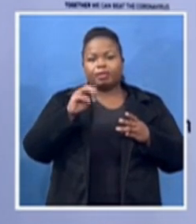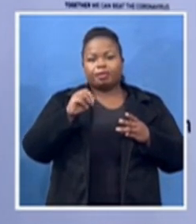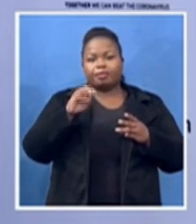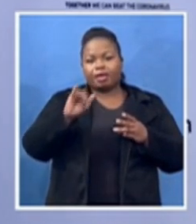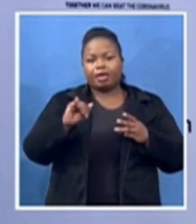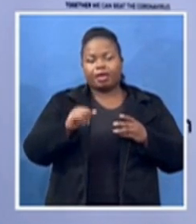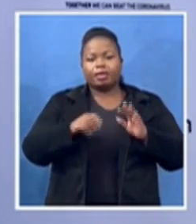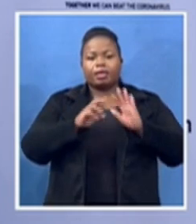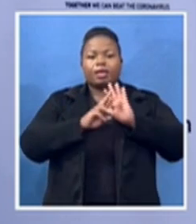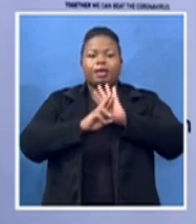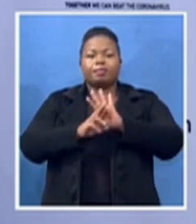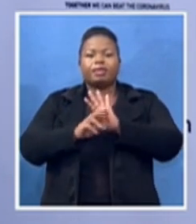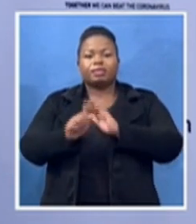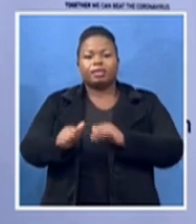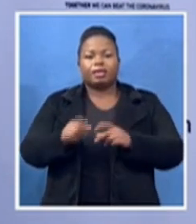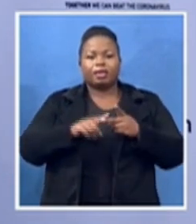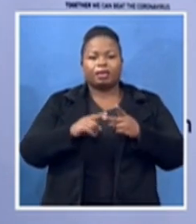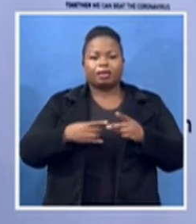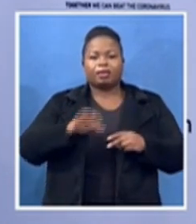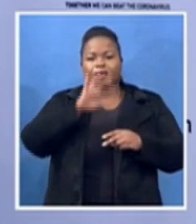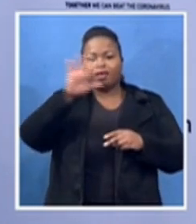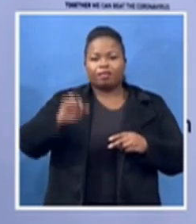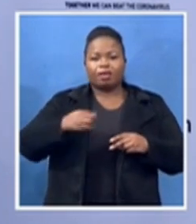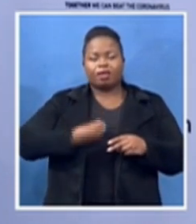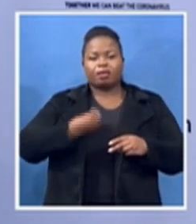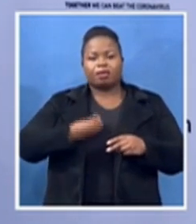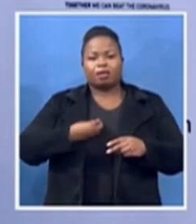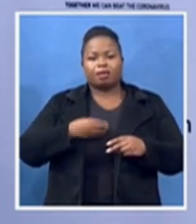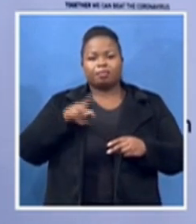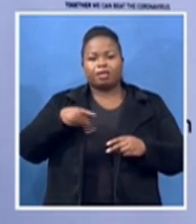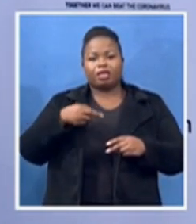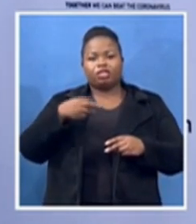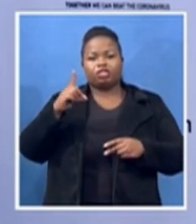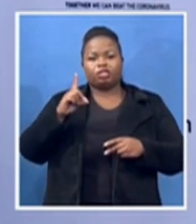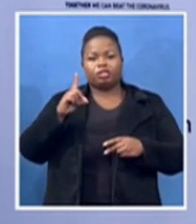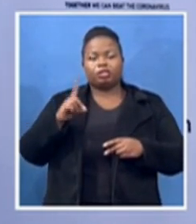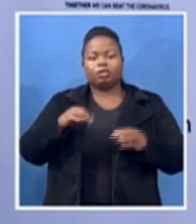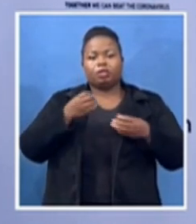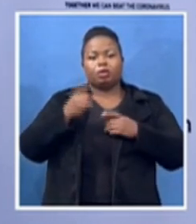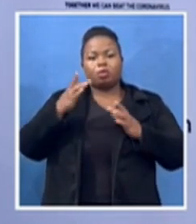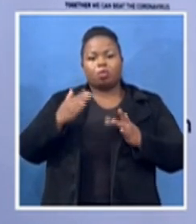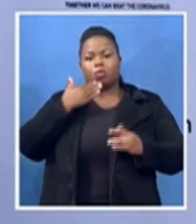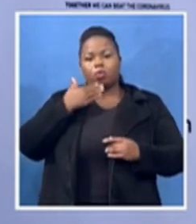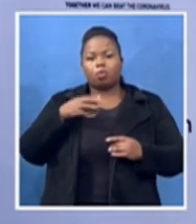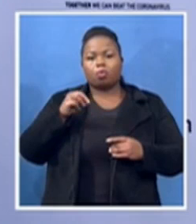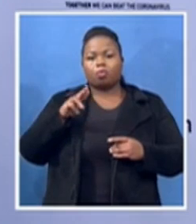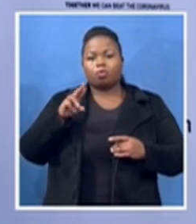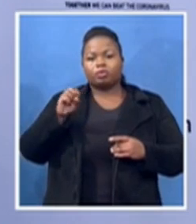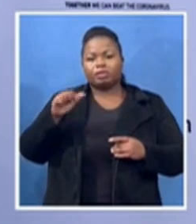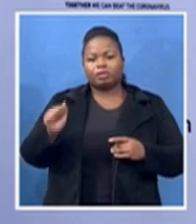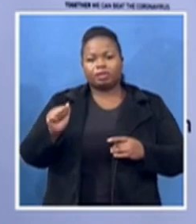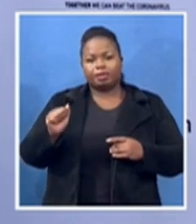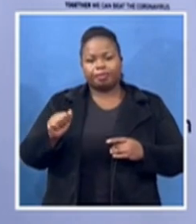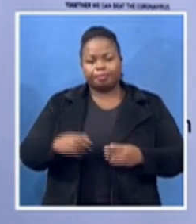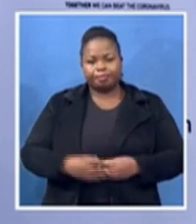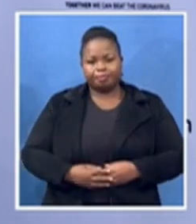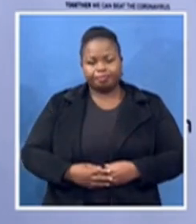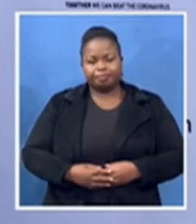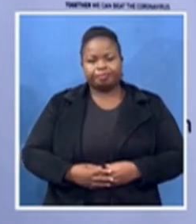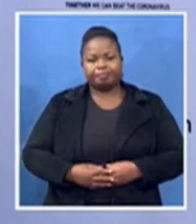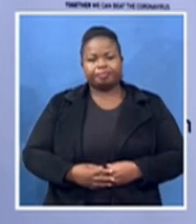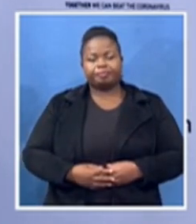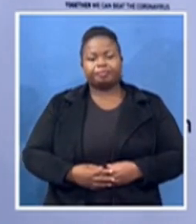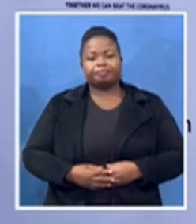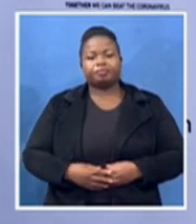phd holder dr musa sorombe all members of the national heritage council